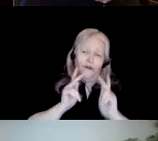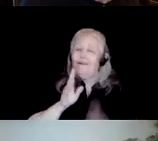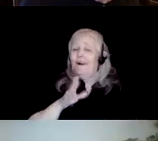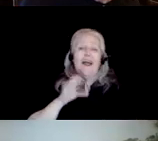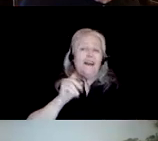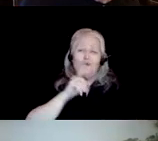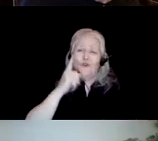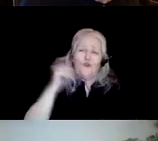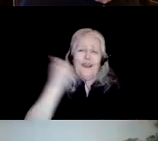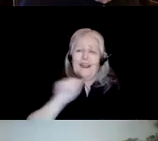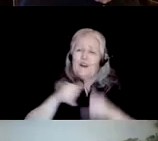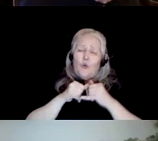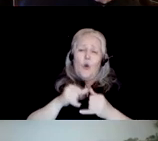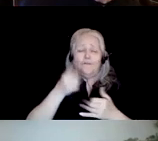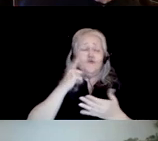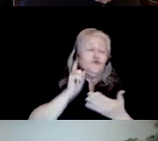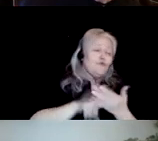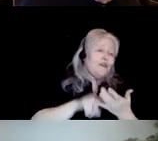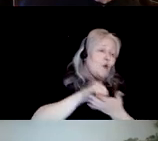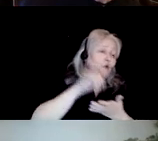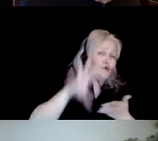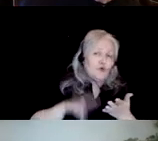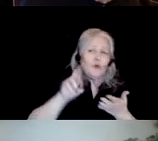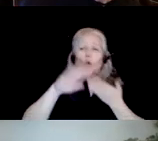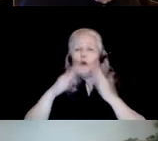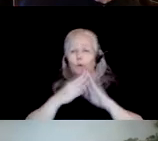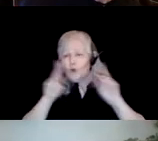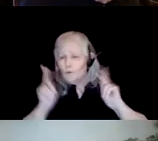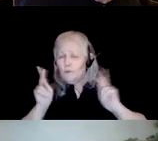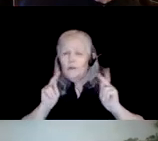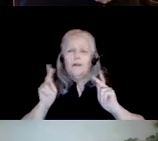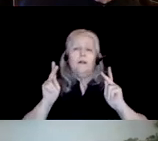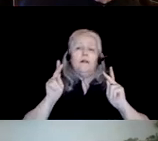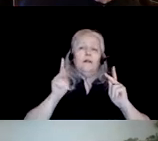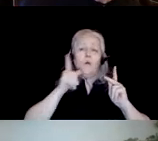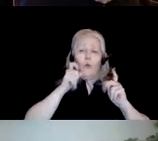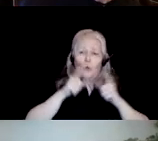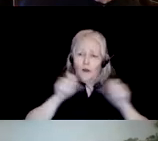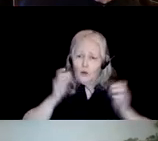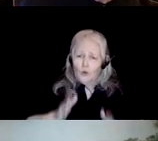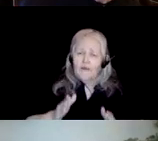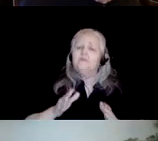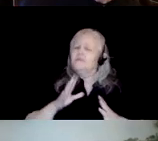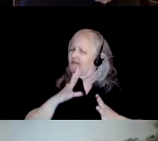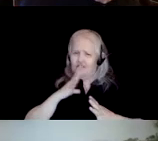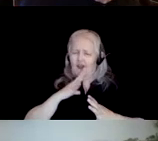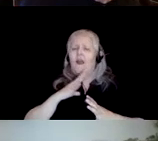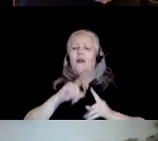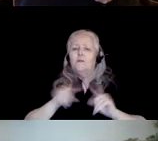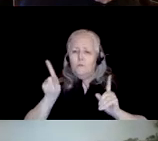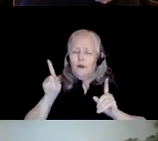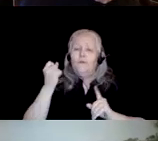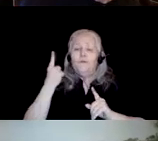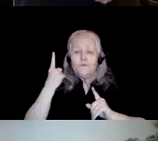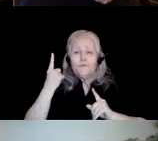we're recognizing students and community linguistics, and all of these things that we that we want to promote. It's because of